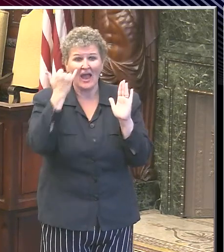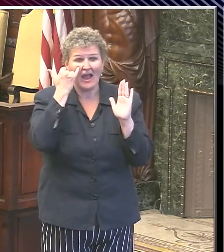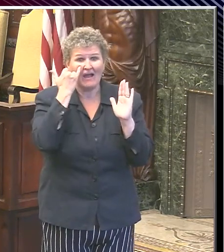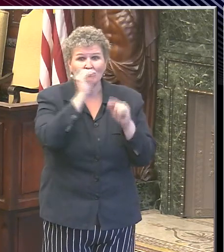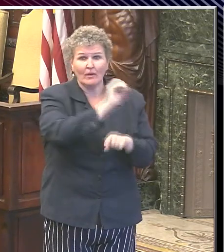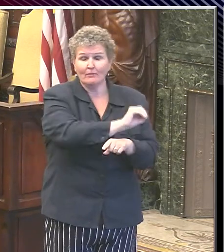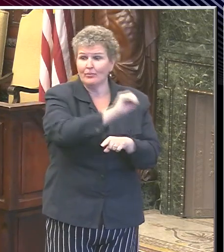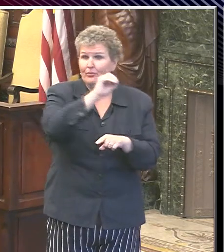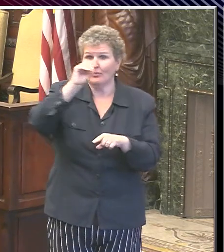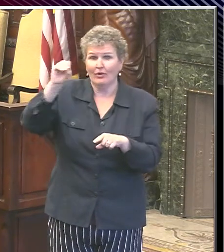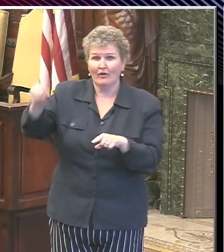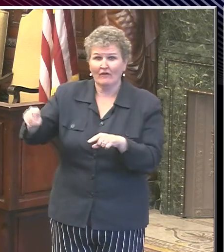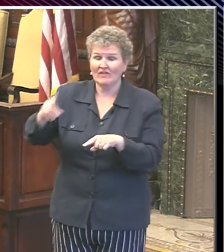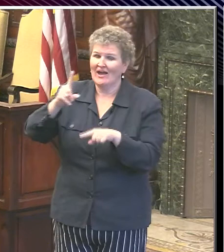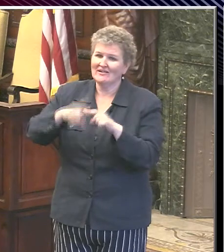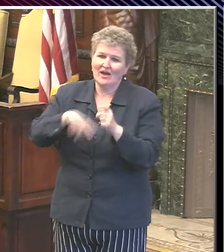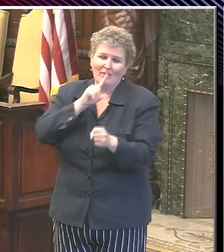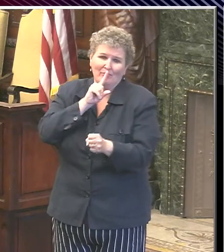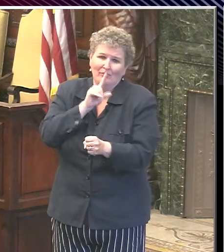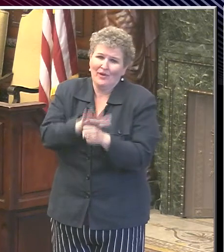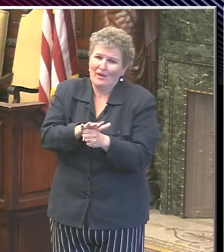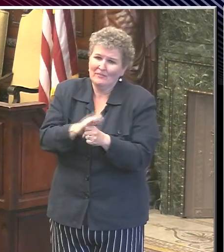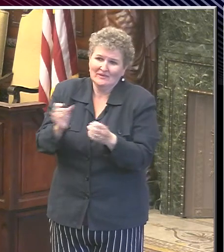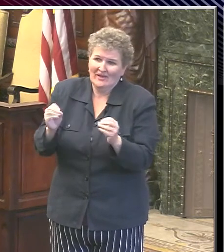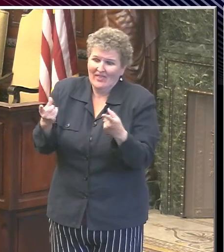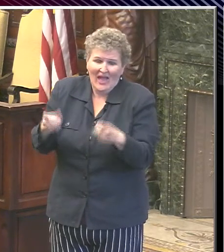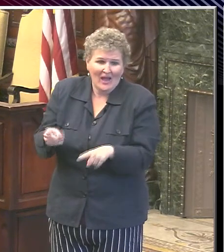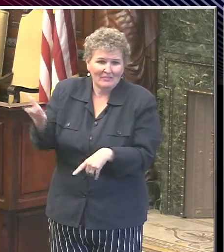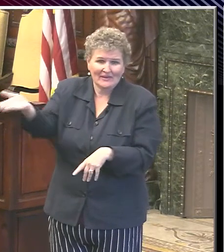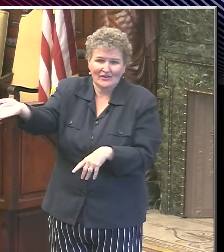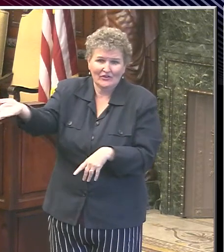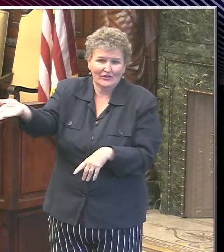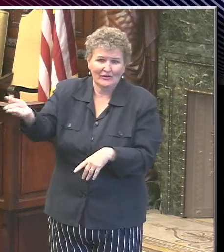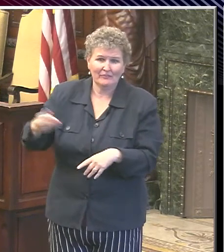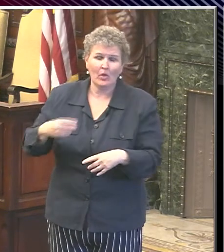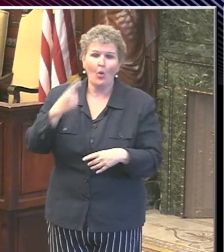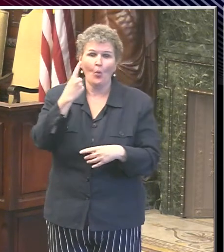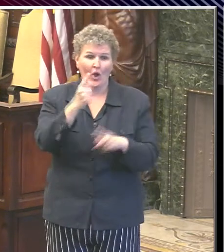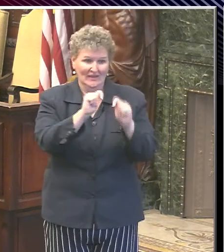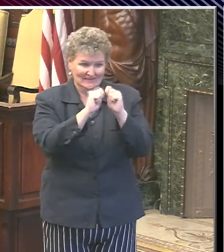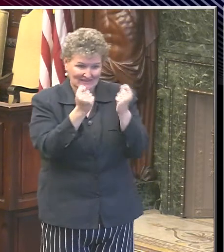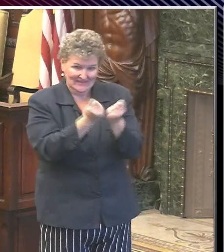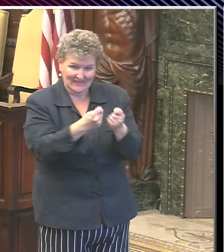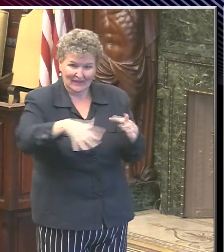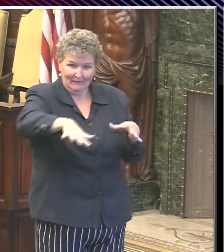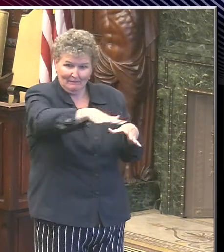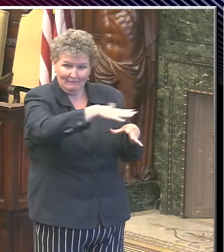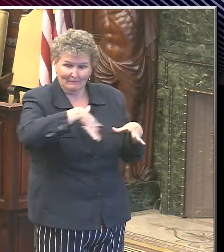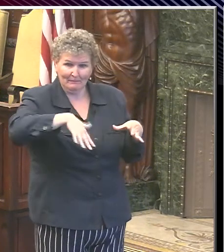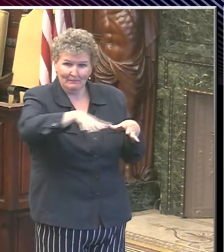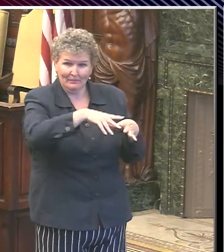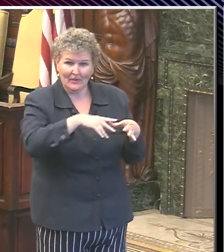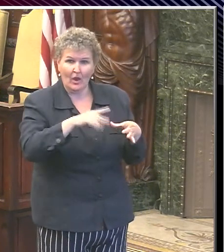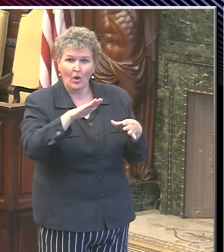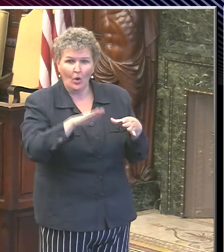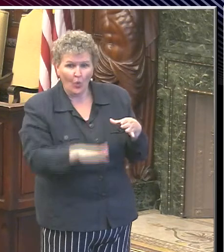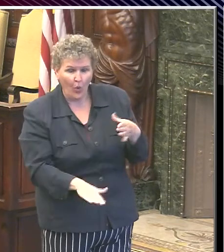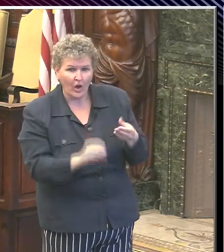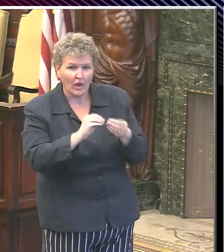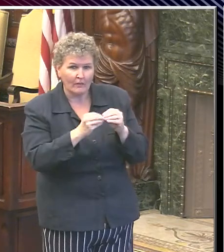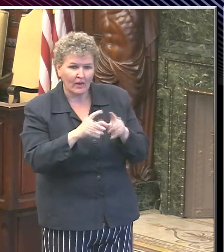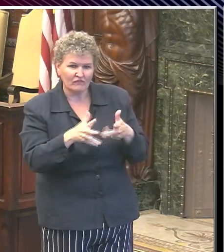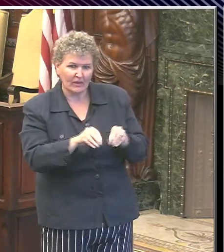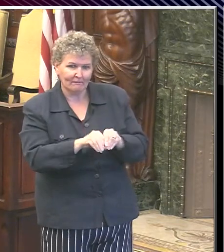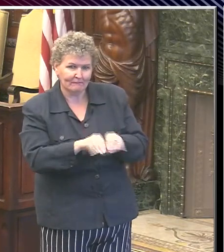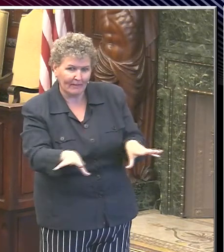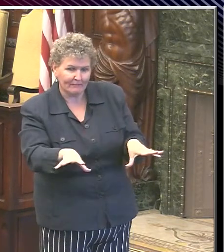stadium. And likewise, I don't think that one baseball team of a relatively small number of people poses a risk to the city that it's